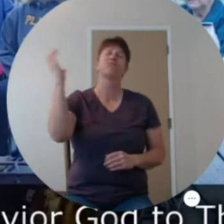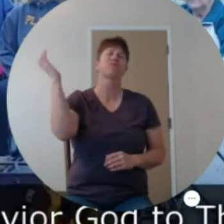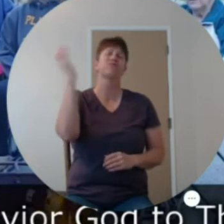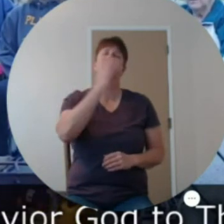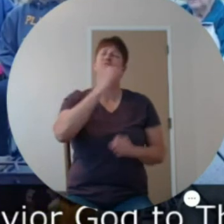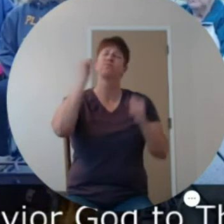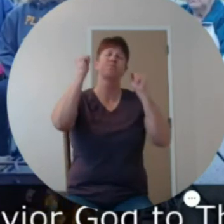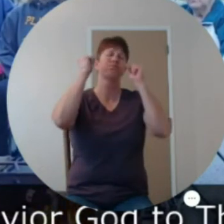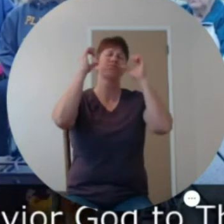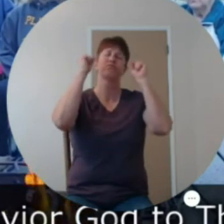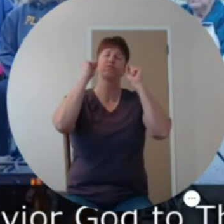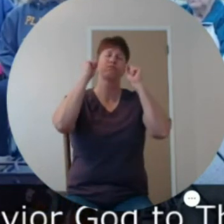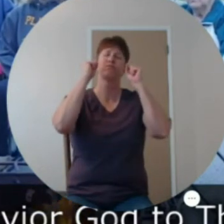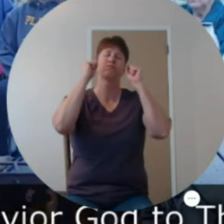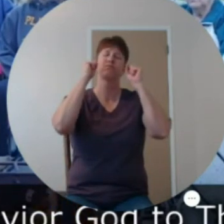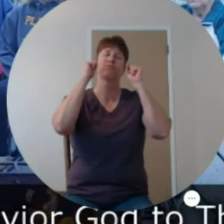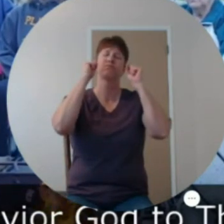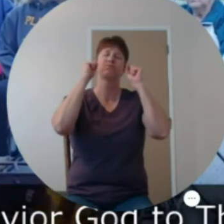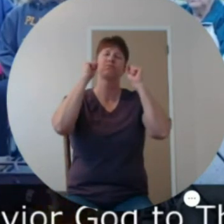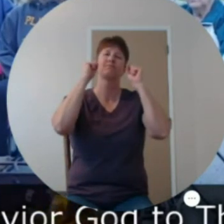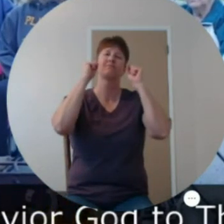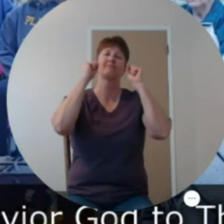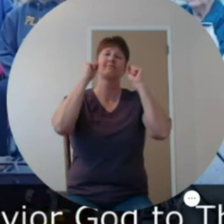Thou art.